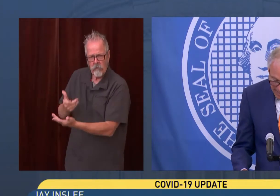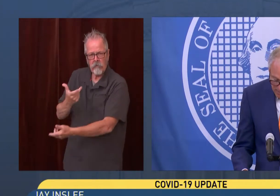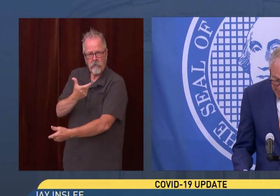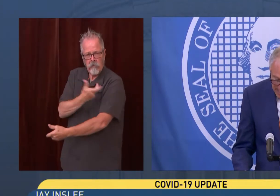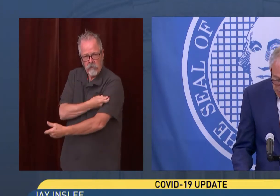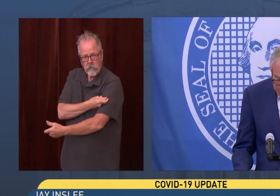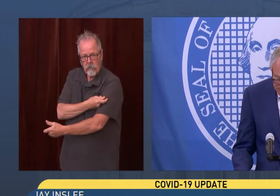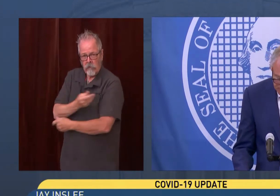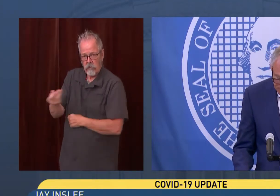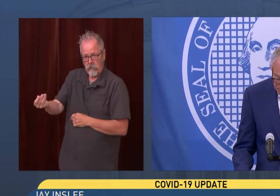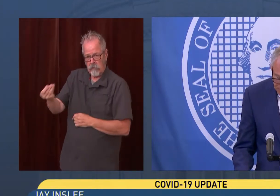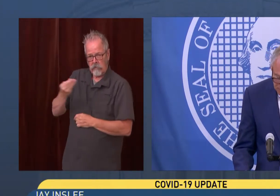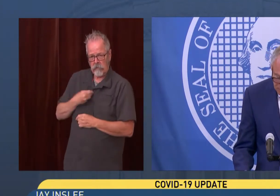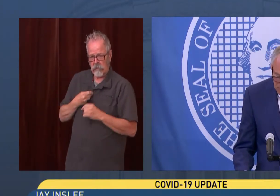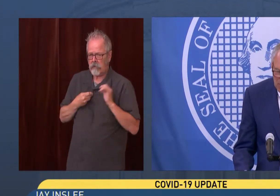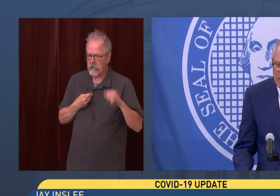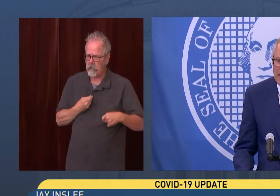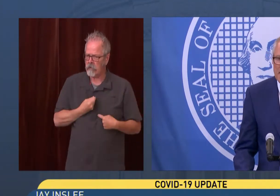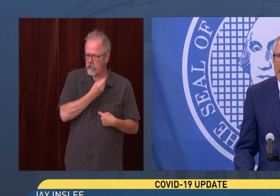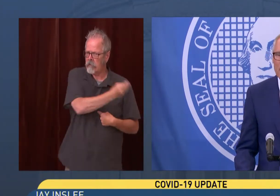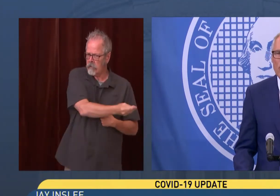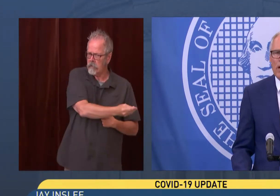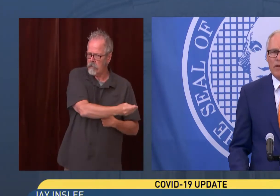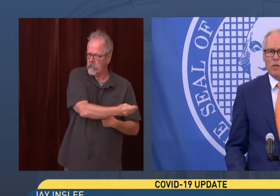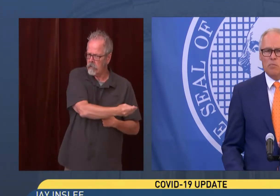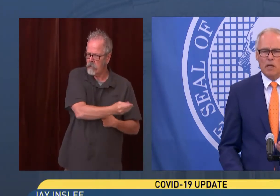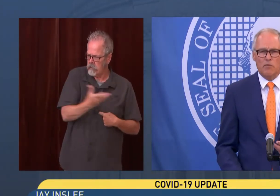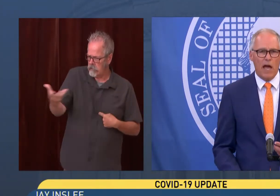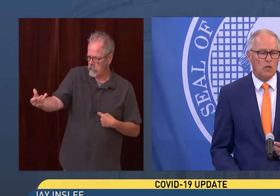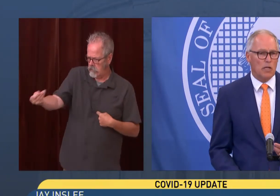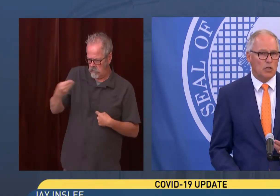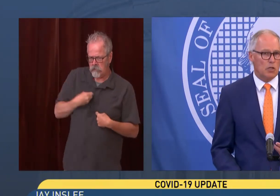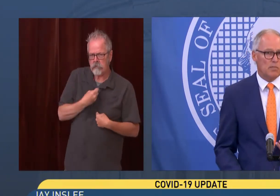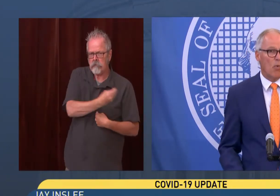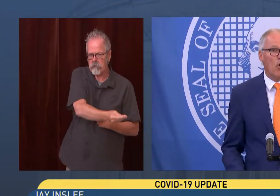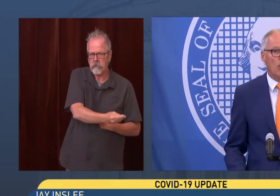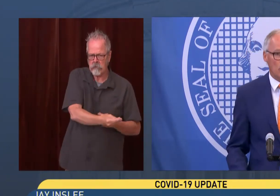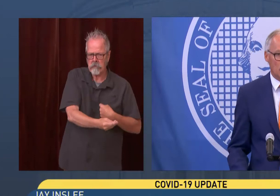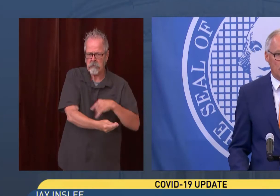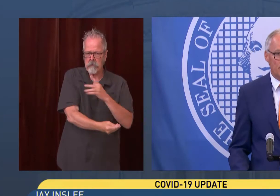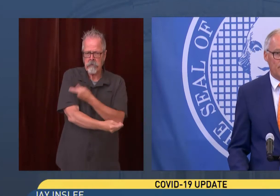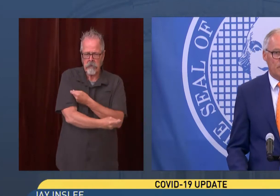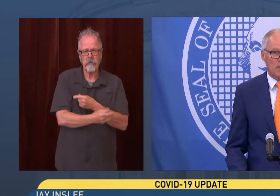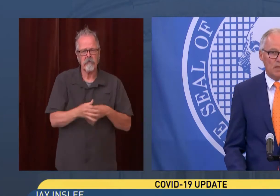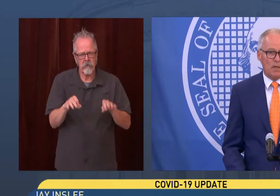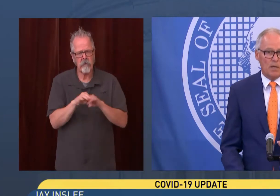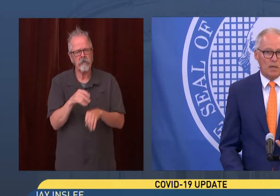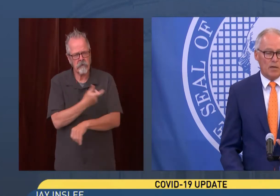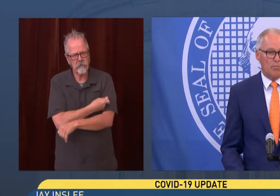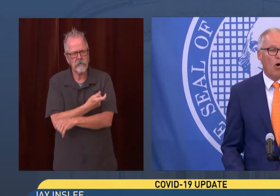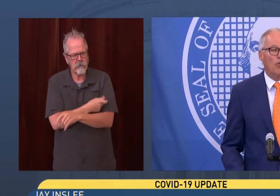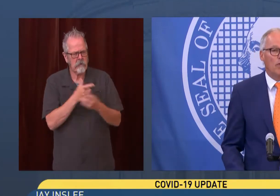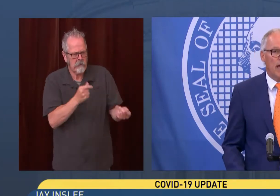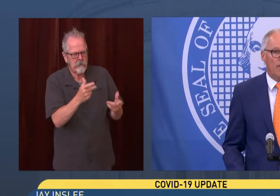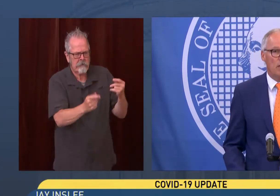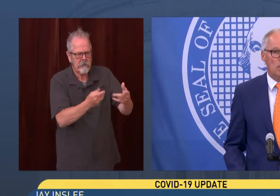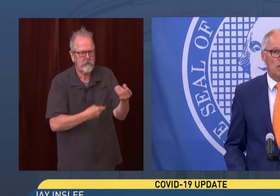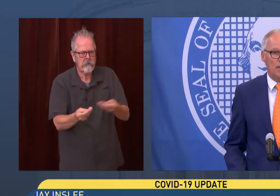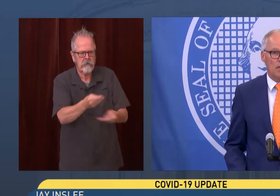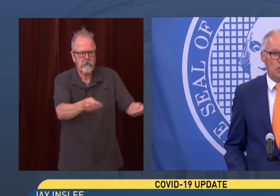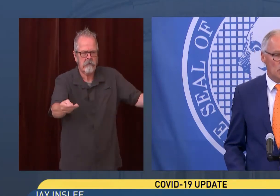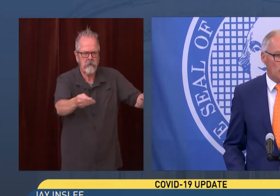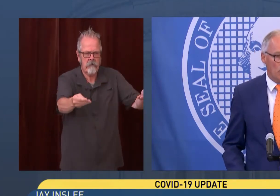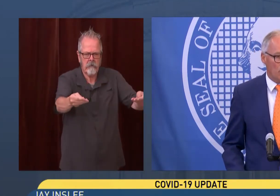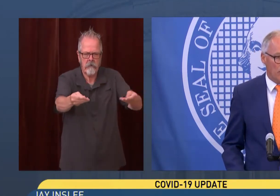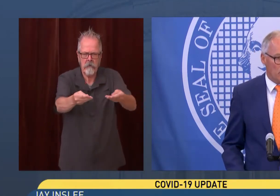of the recommendation. That new evidence makes vaccinations more urgent, both the evidence